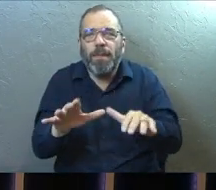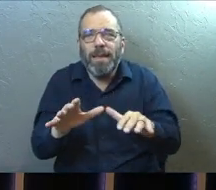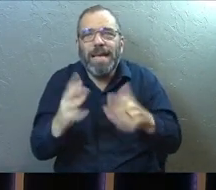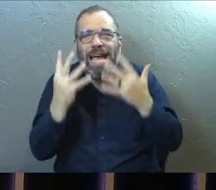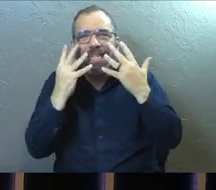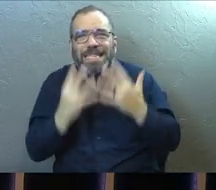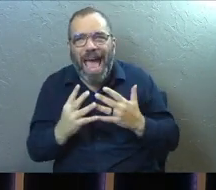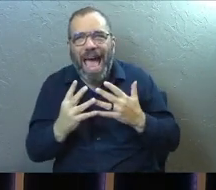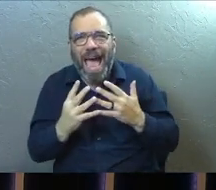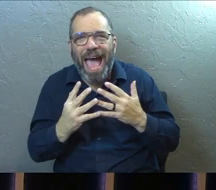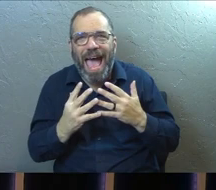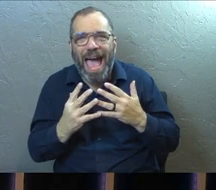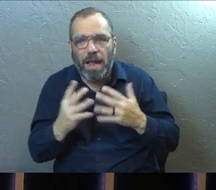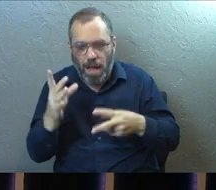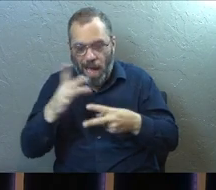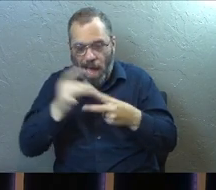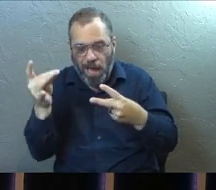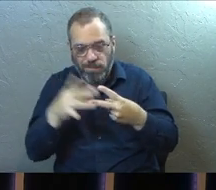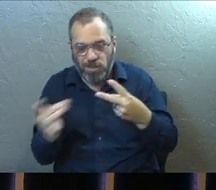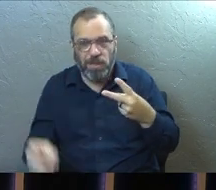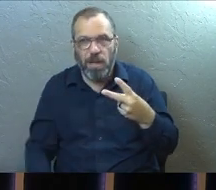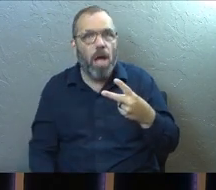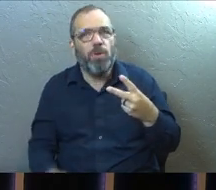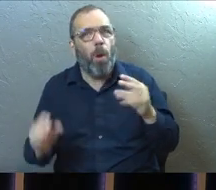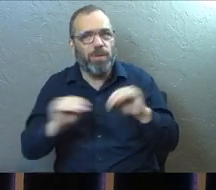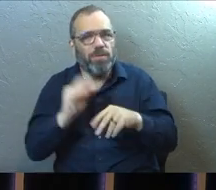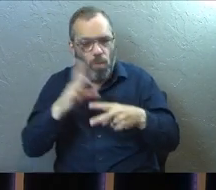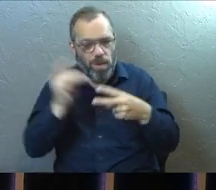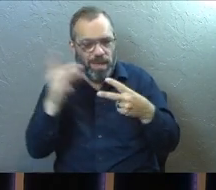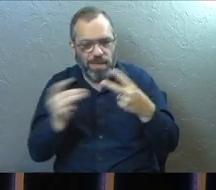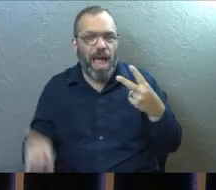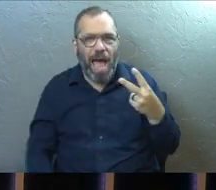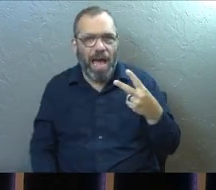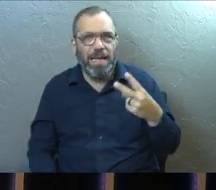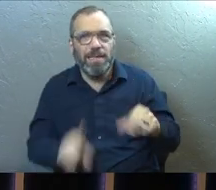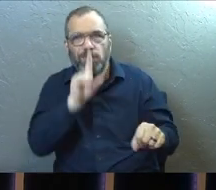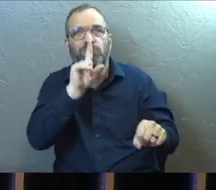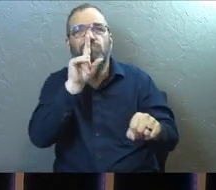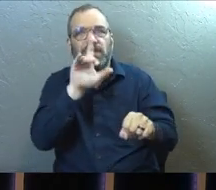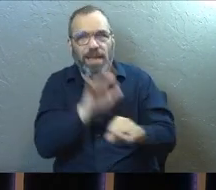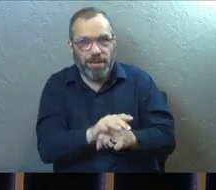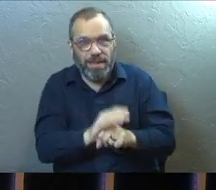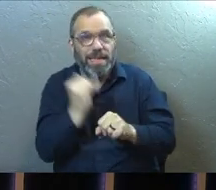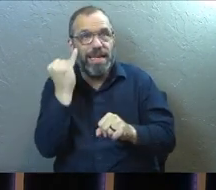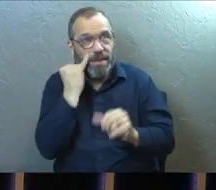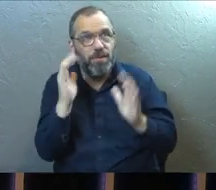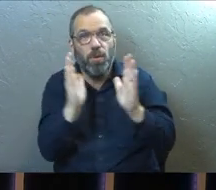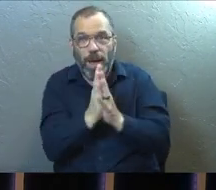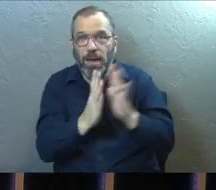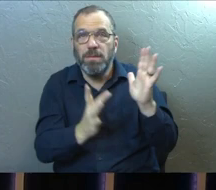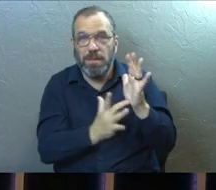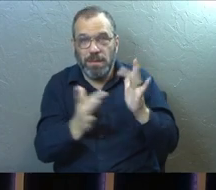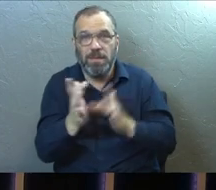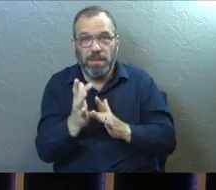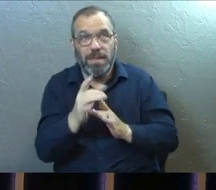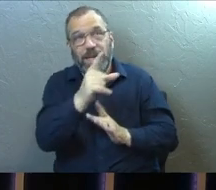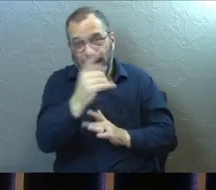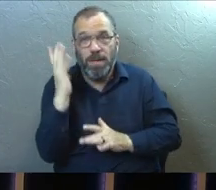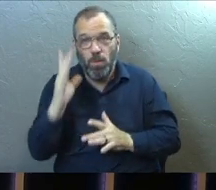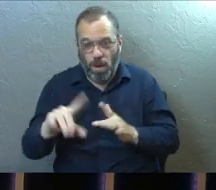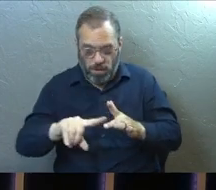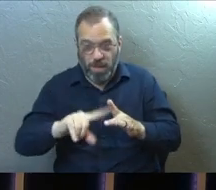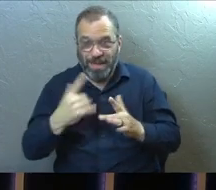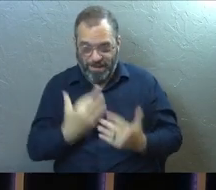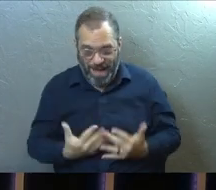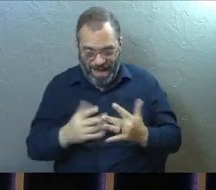sad if there's no option. Oh no, there's more than an option. There's a guarantee if you'll ask him. Jesus wants